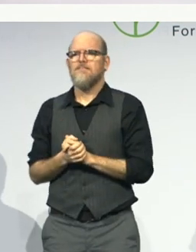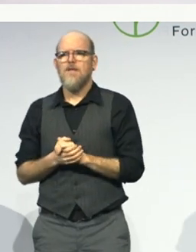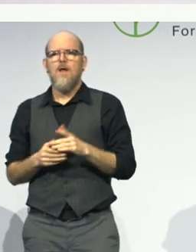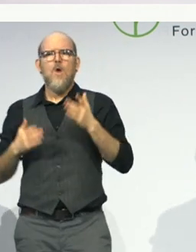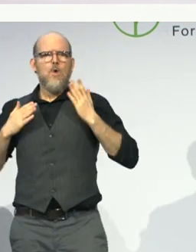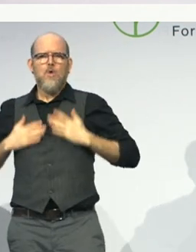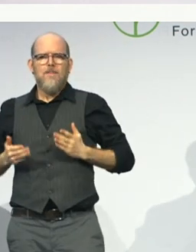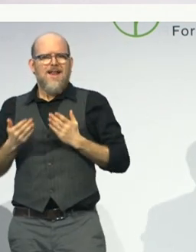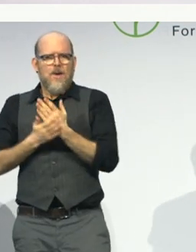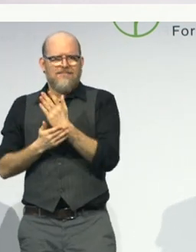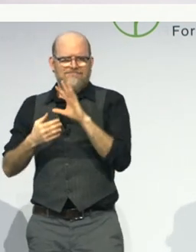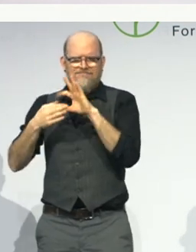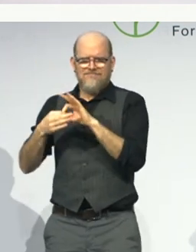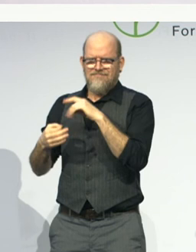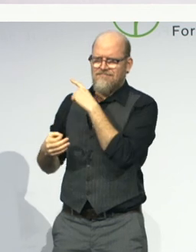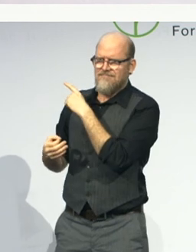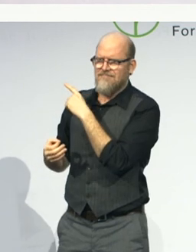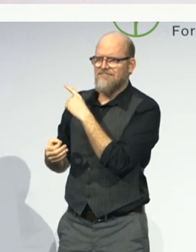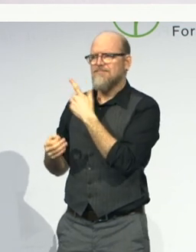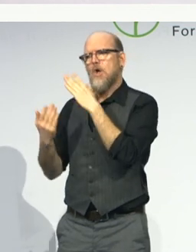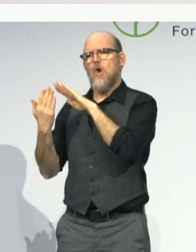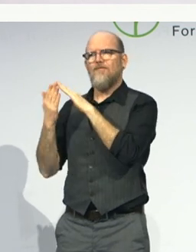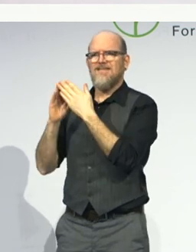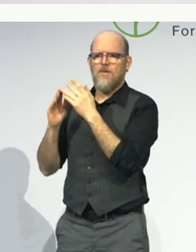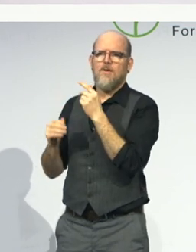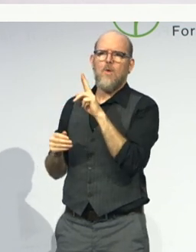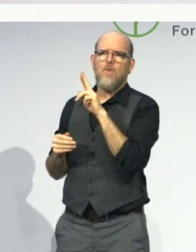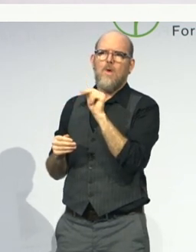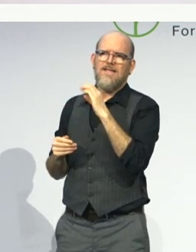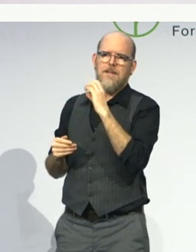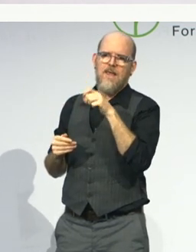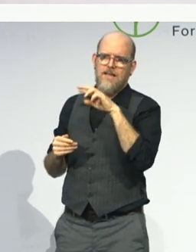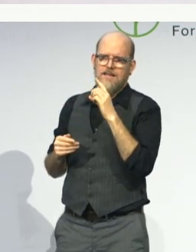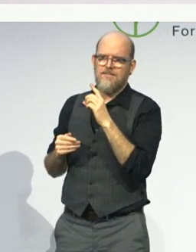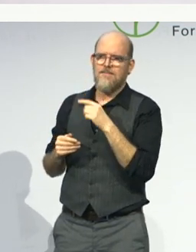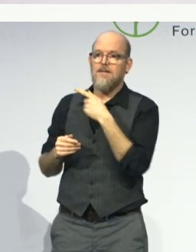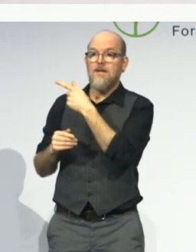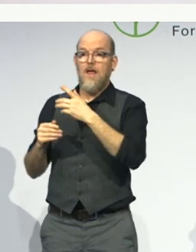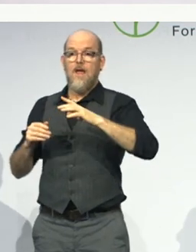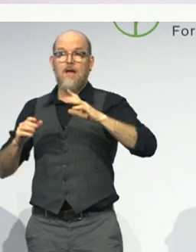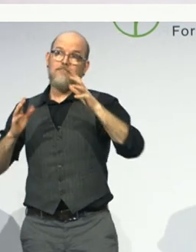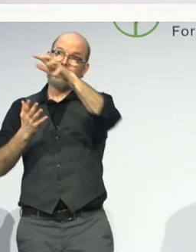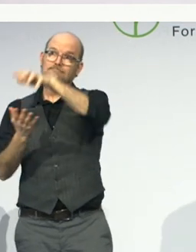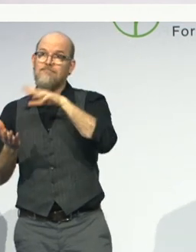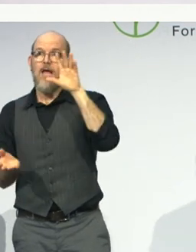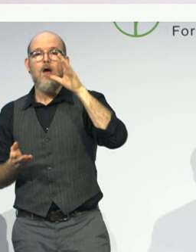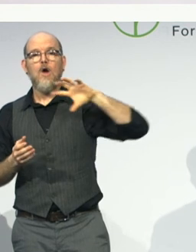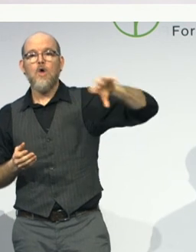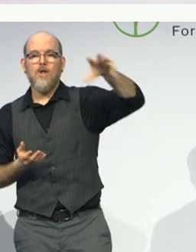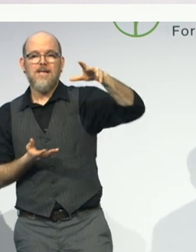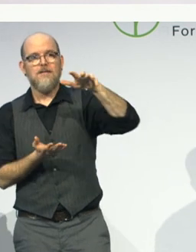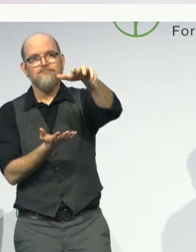of papers holding countries' reports about what they did. The CRPD, a